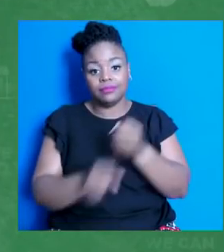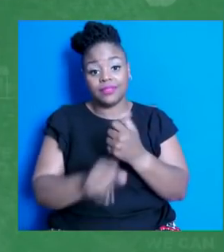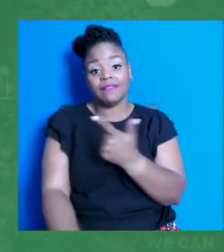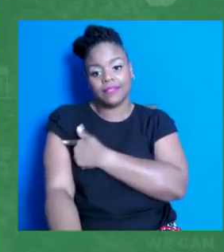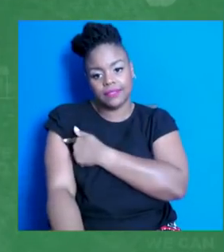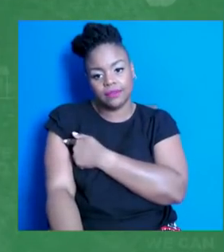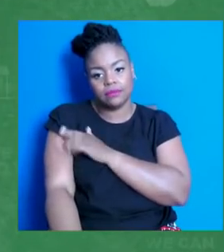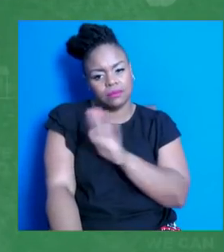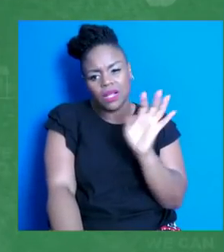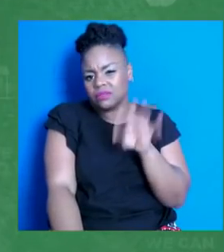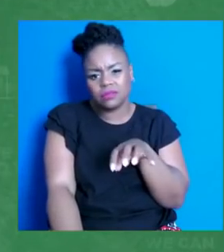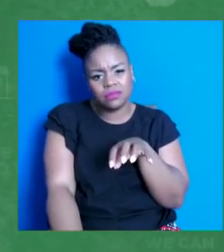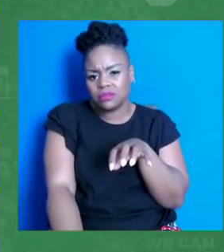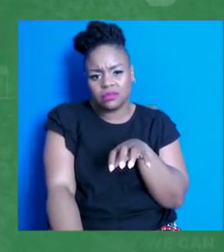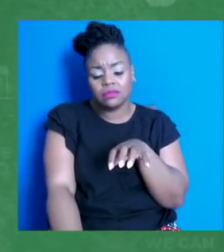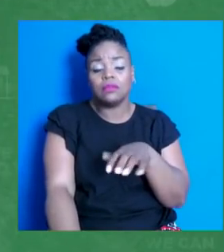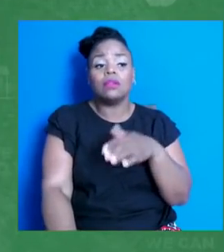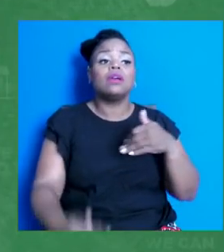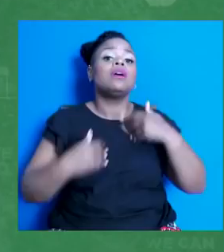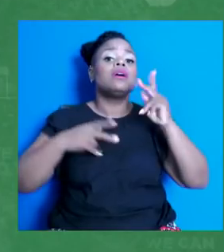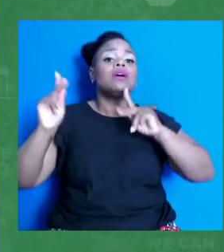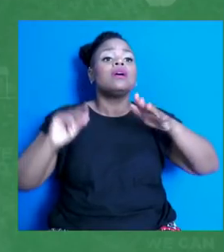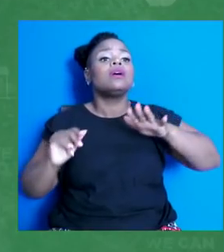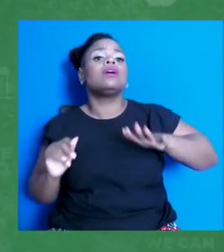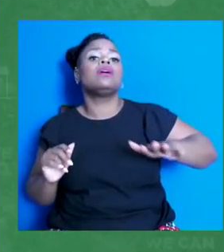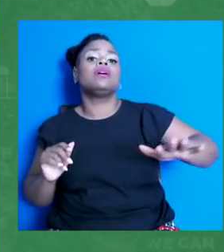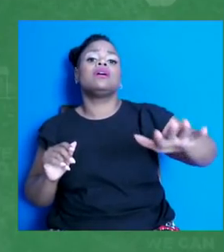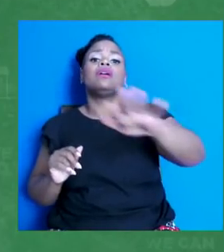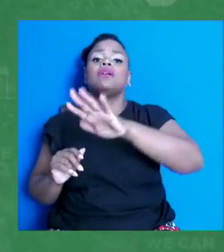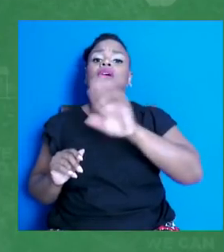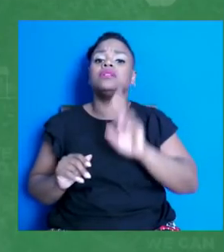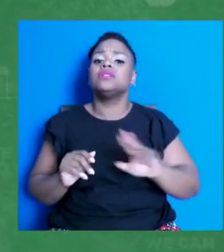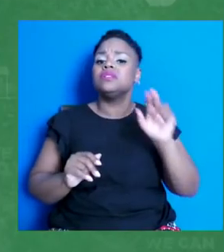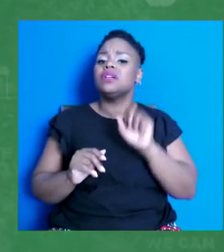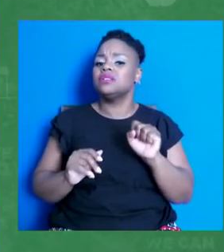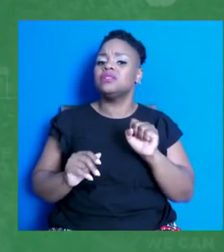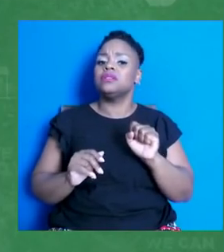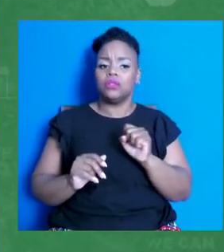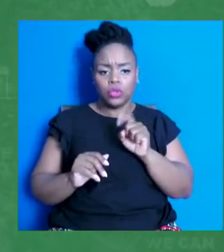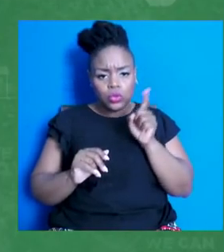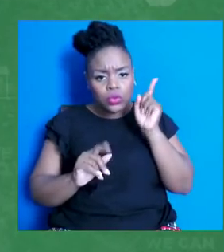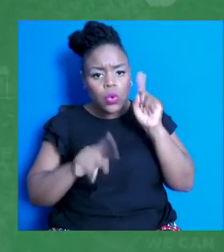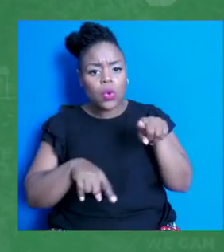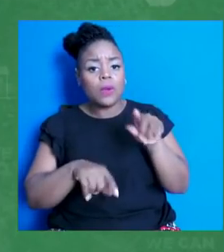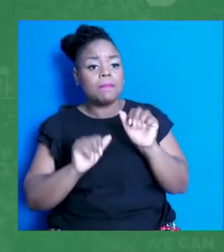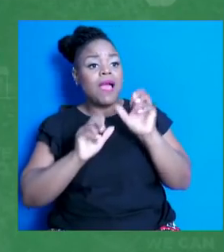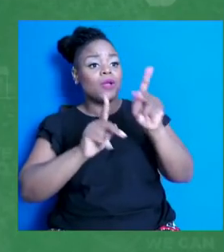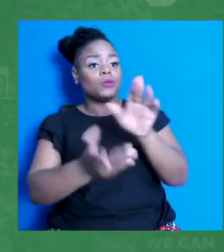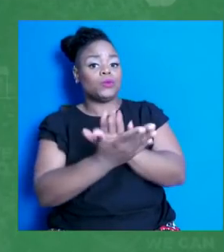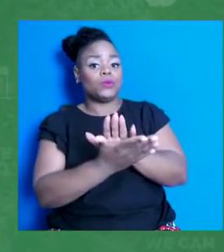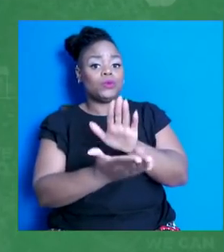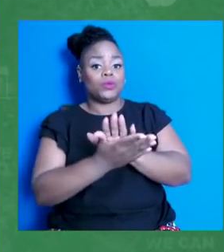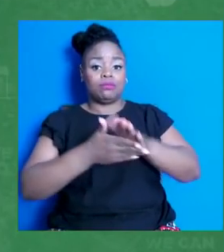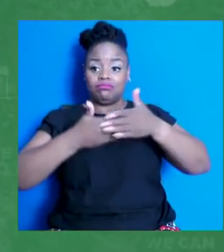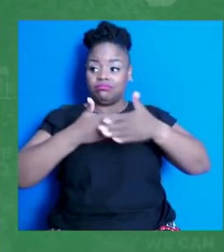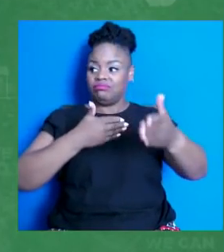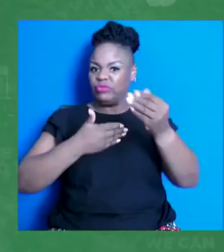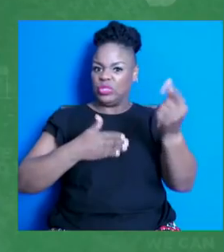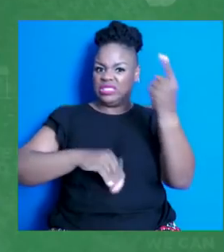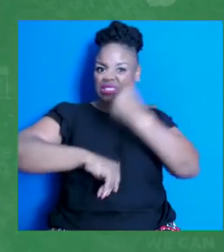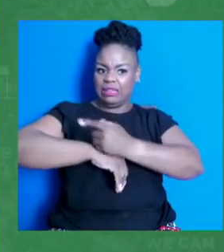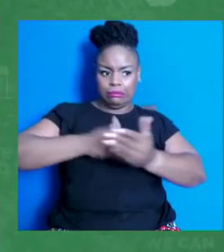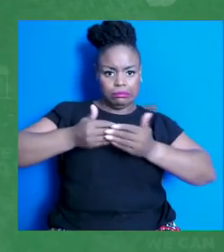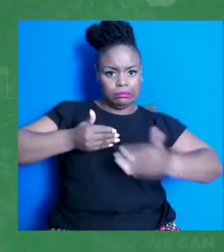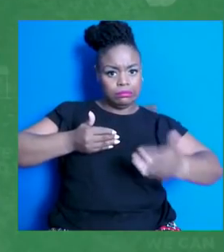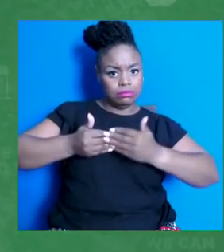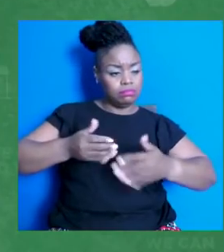all over the country head back to school over the coming weeks, we have to put a special focus on getting our youngest Americans